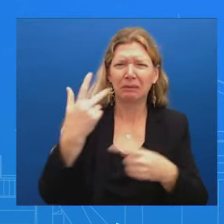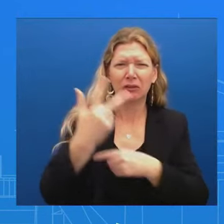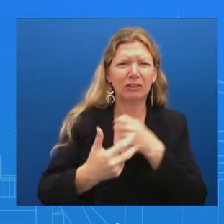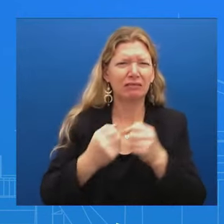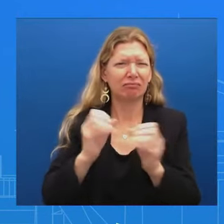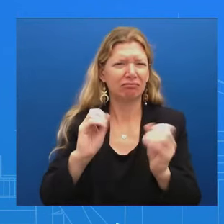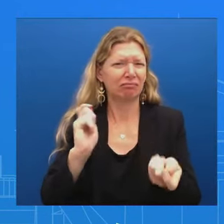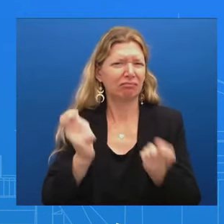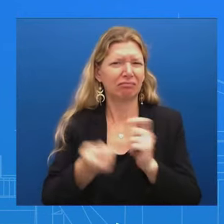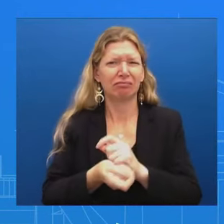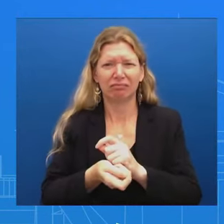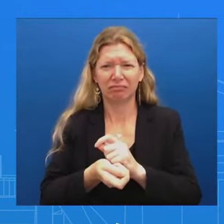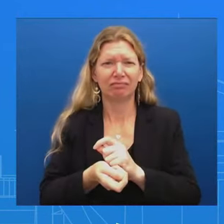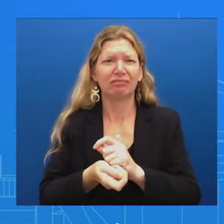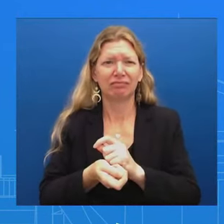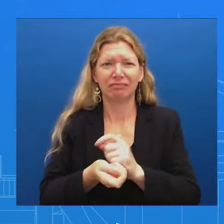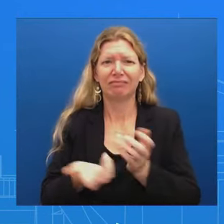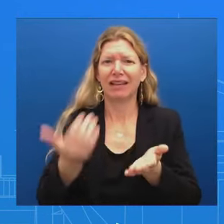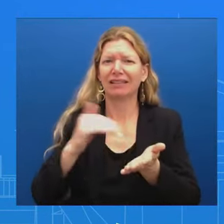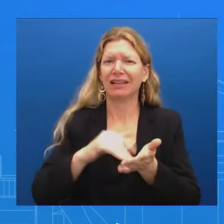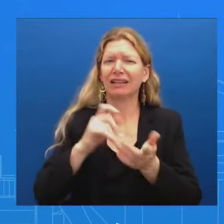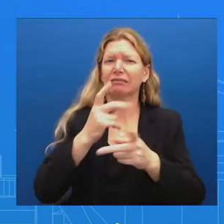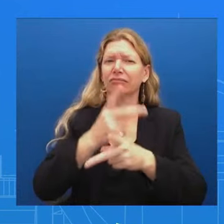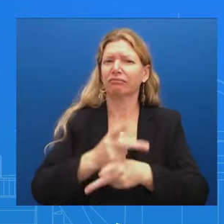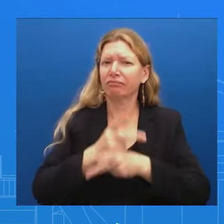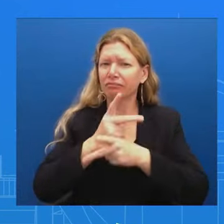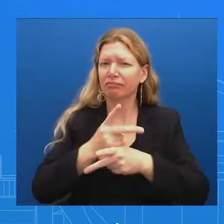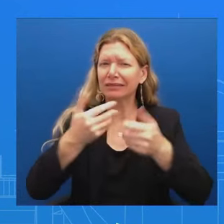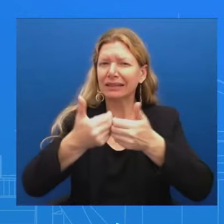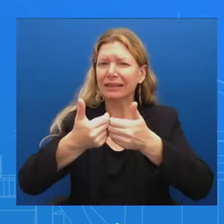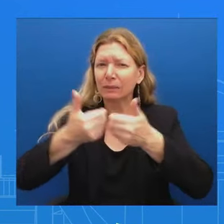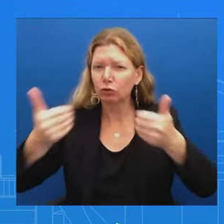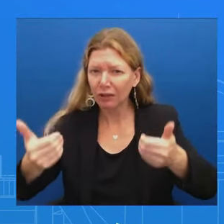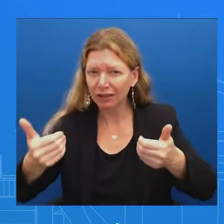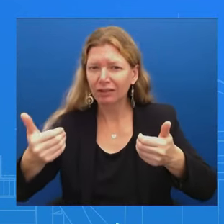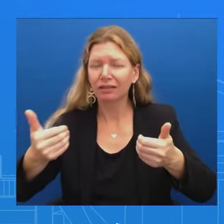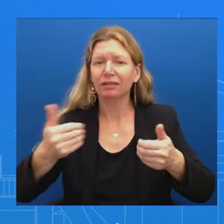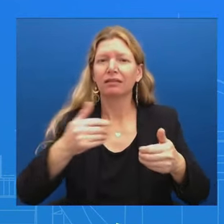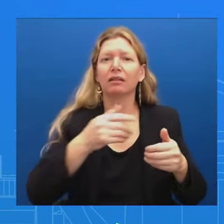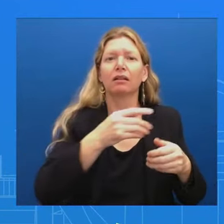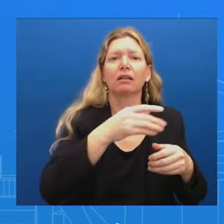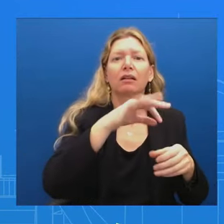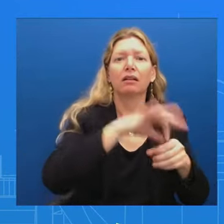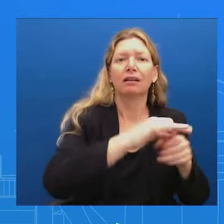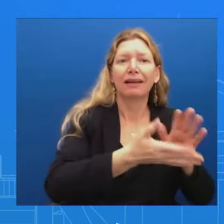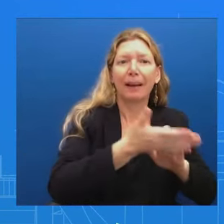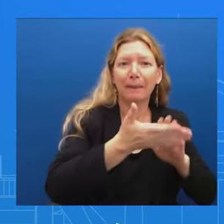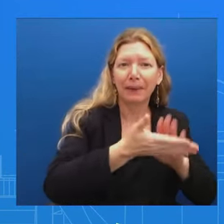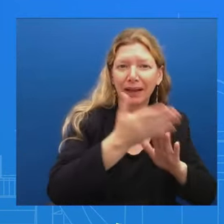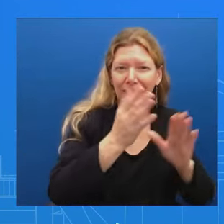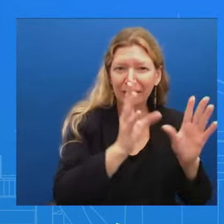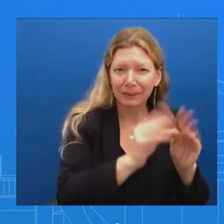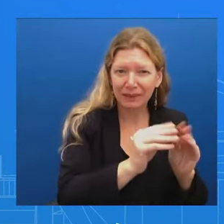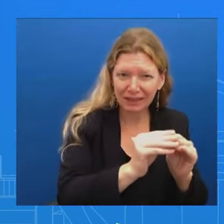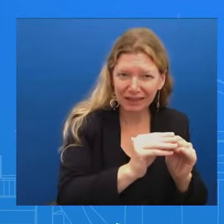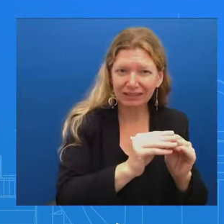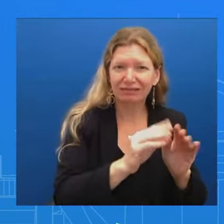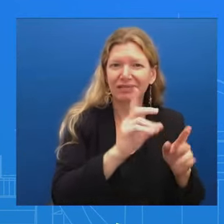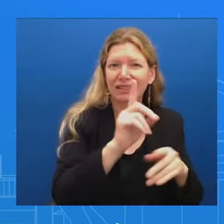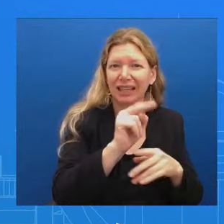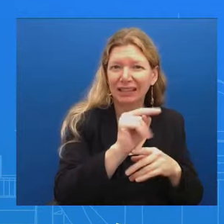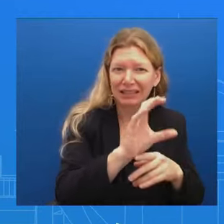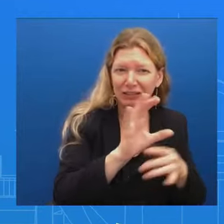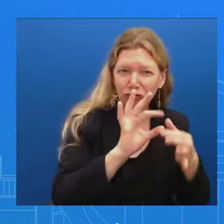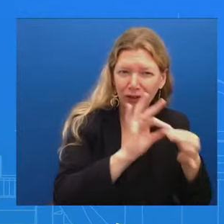Obviously Some of them campaign DNC related meetings So I just want to be super, super mindful here And what's the distinction between Formal and informal